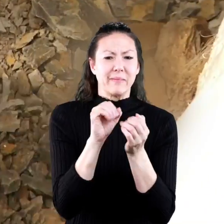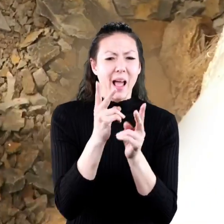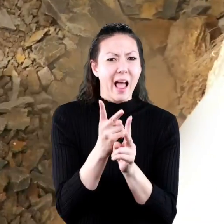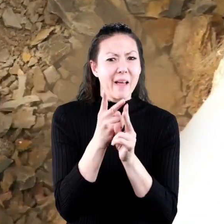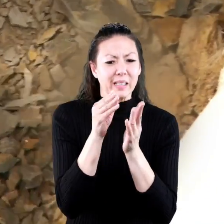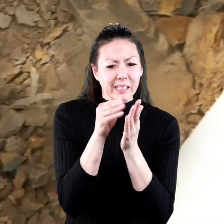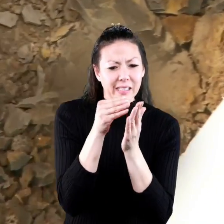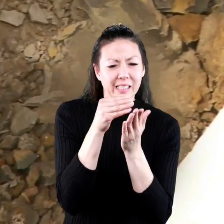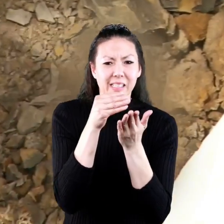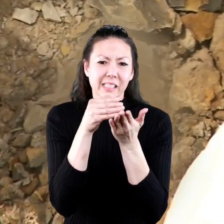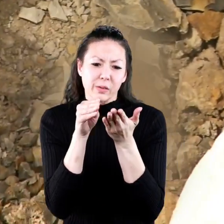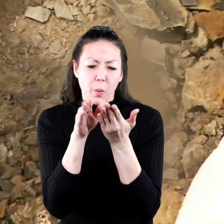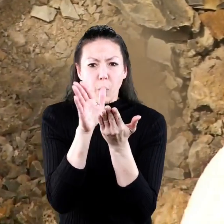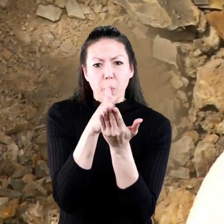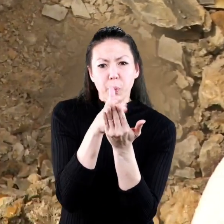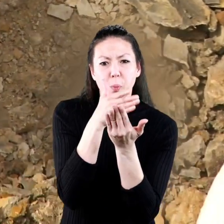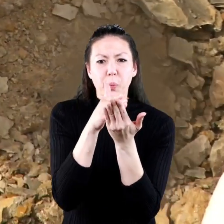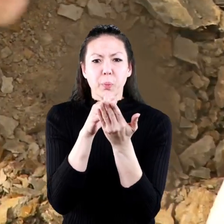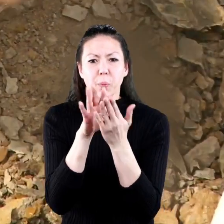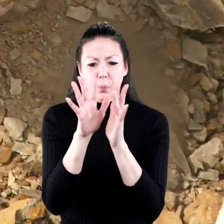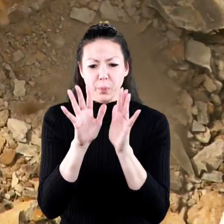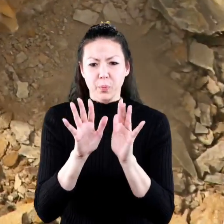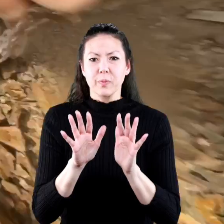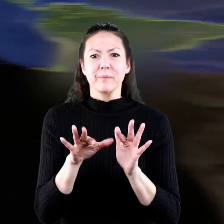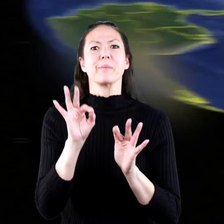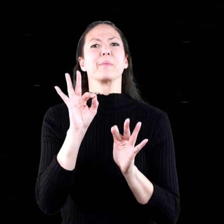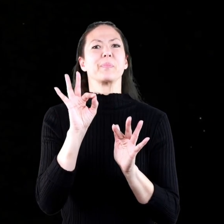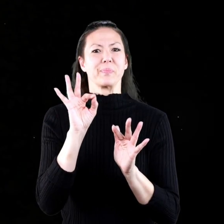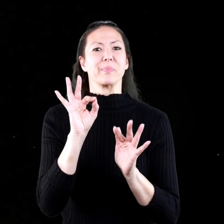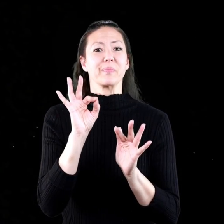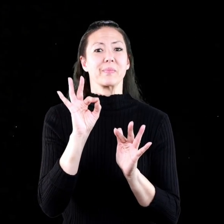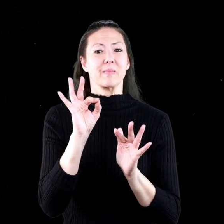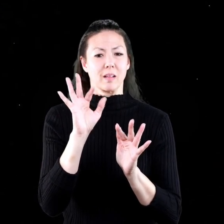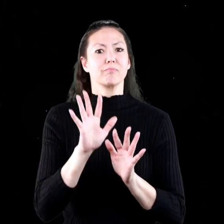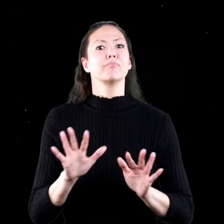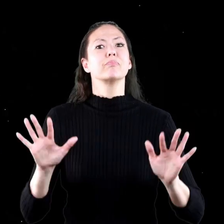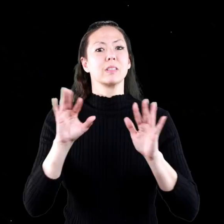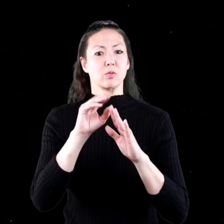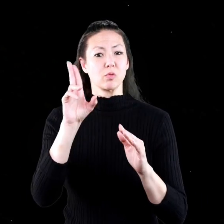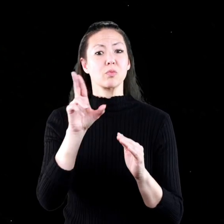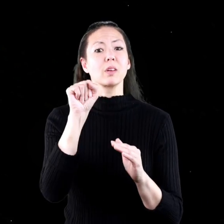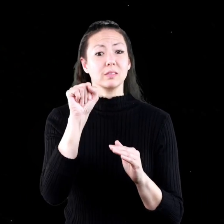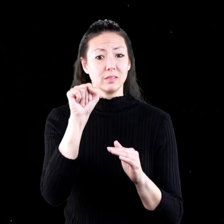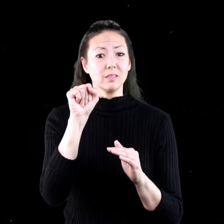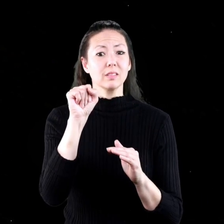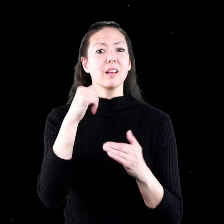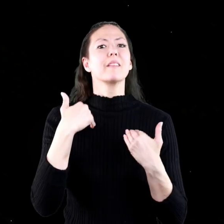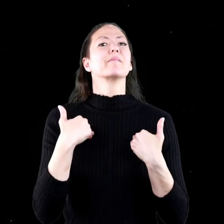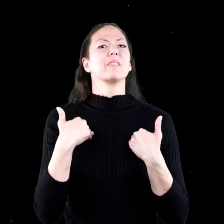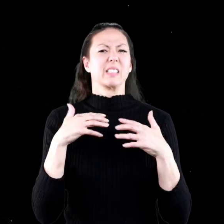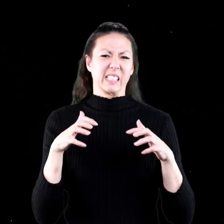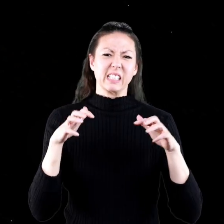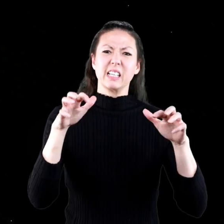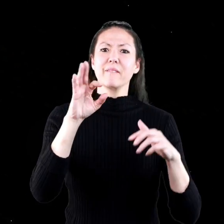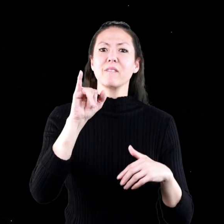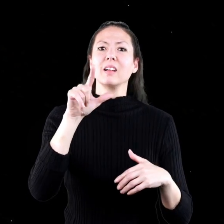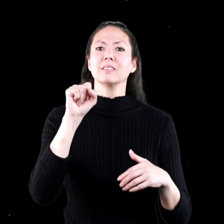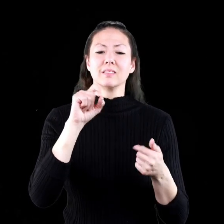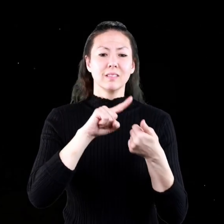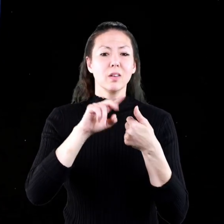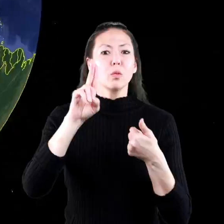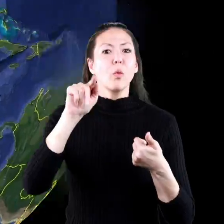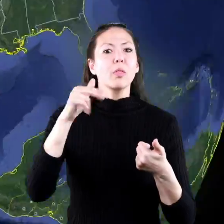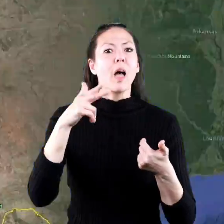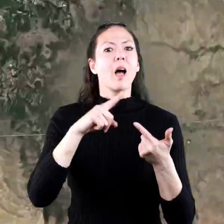very careful not to damage the fossil some of the best places in the united states to find dinosaur tracks and fossils are